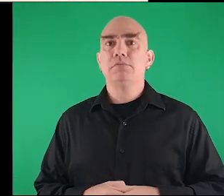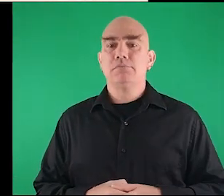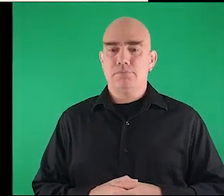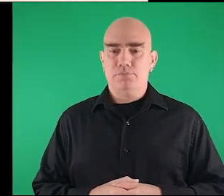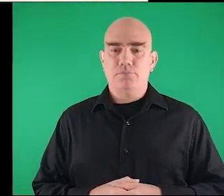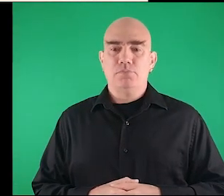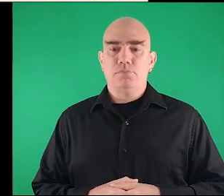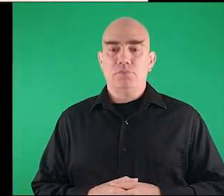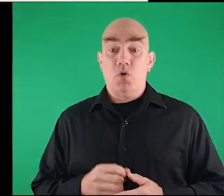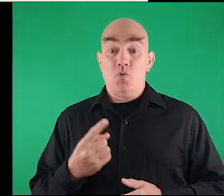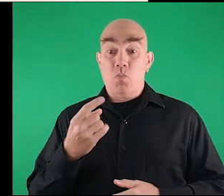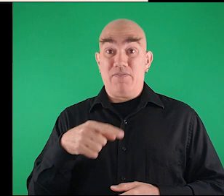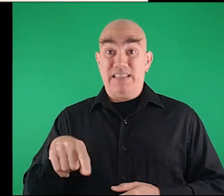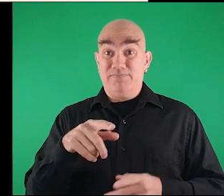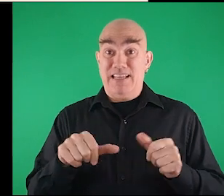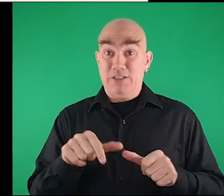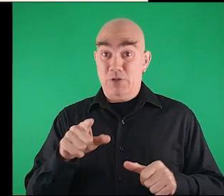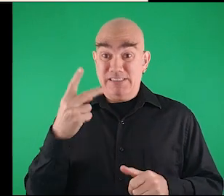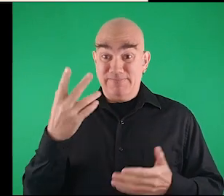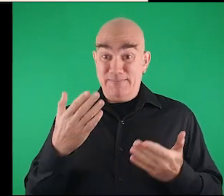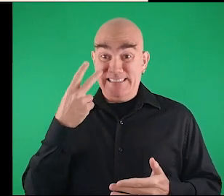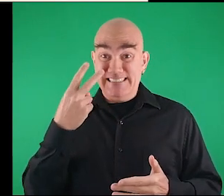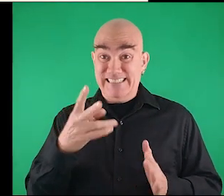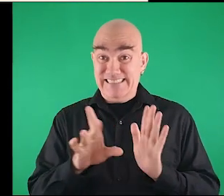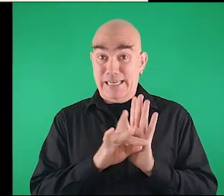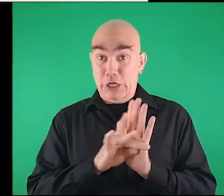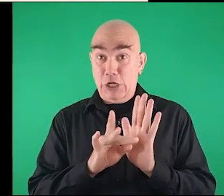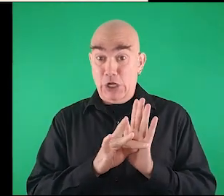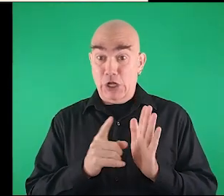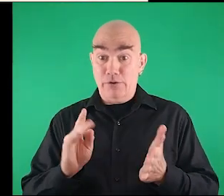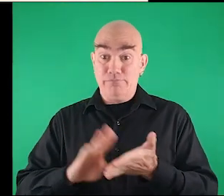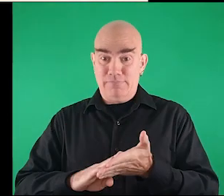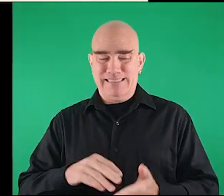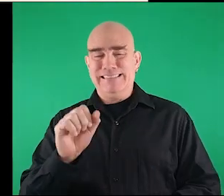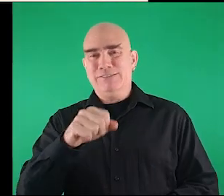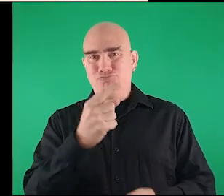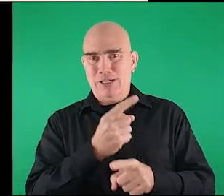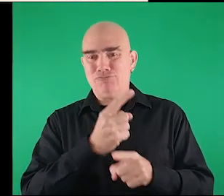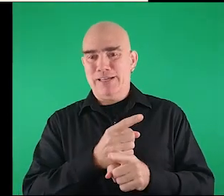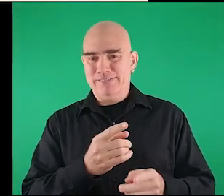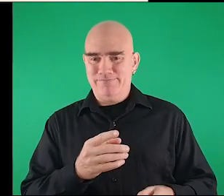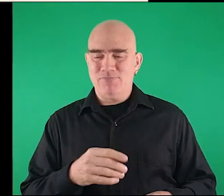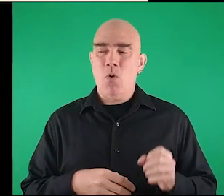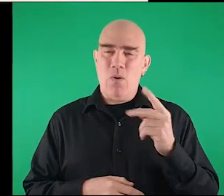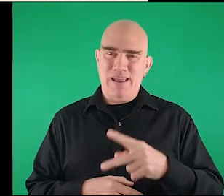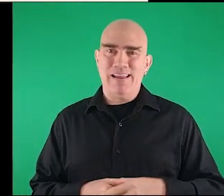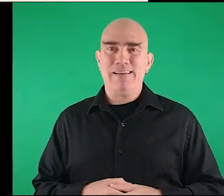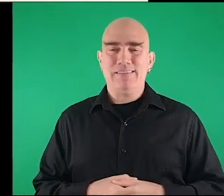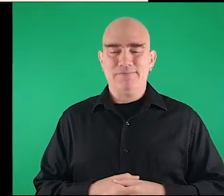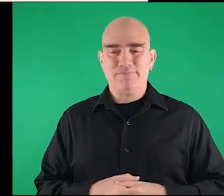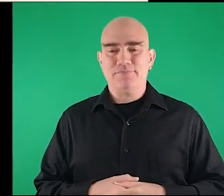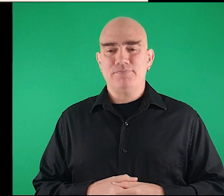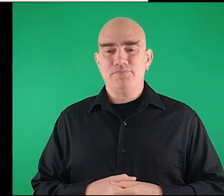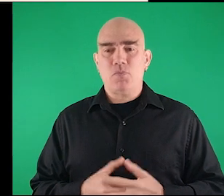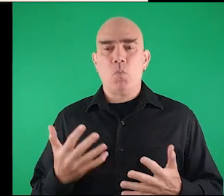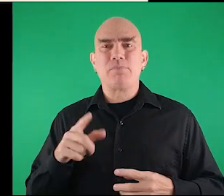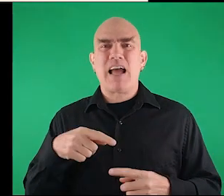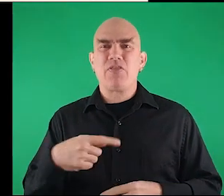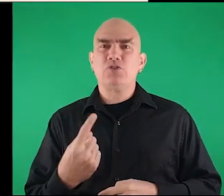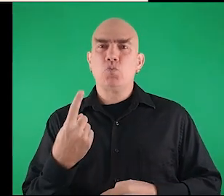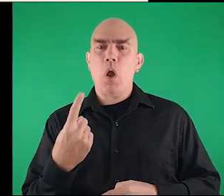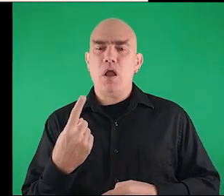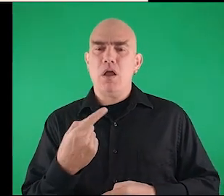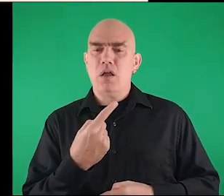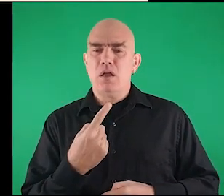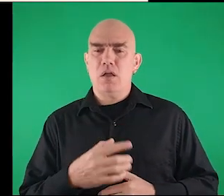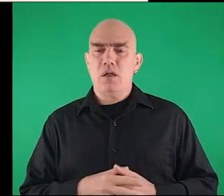Okay. So this is one of those places where you'd see stickers. Yes. Yes. Yes. Okay. So what